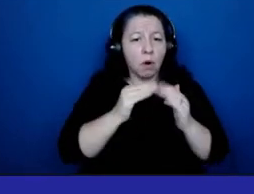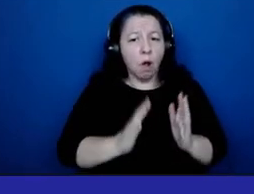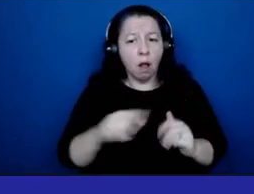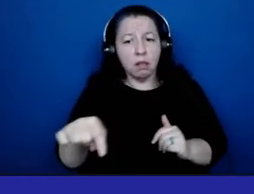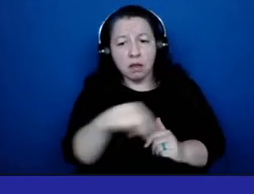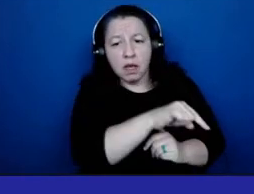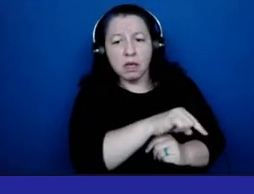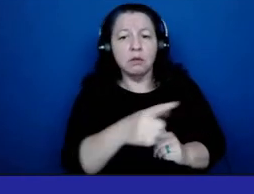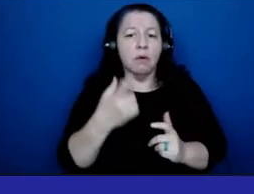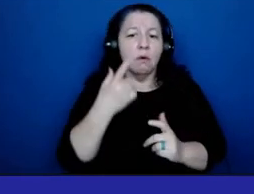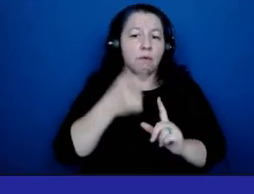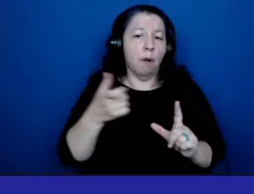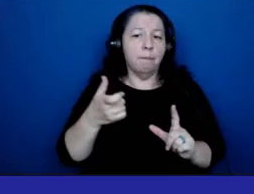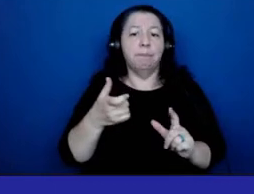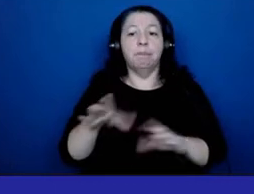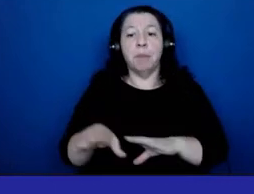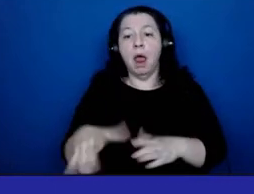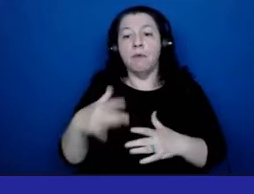behavioral health providers.